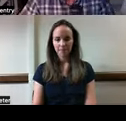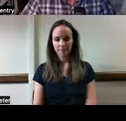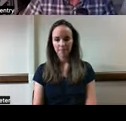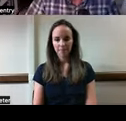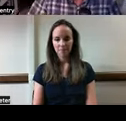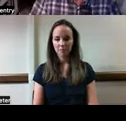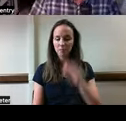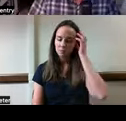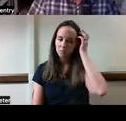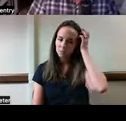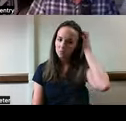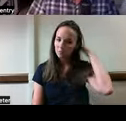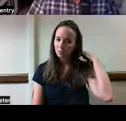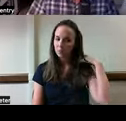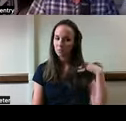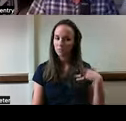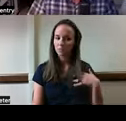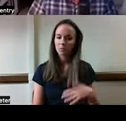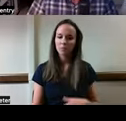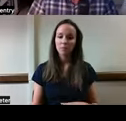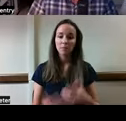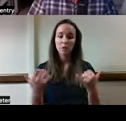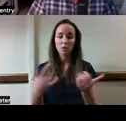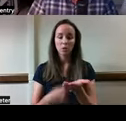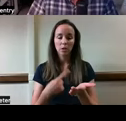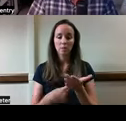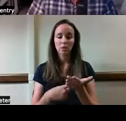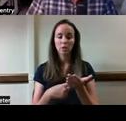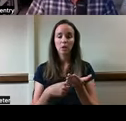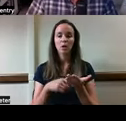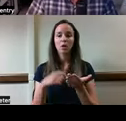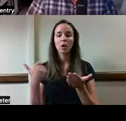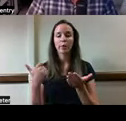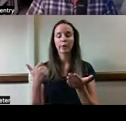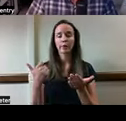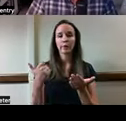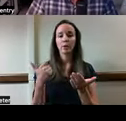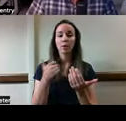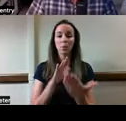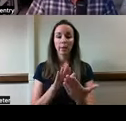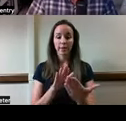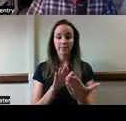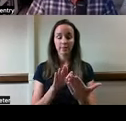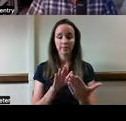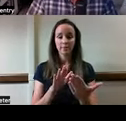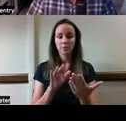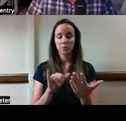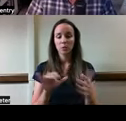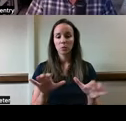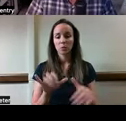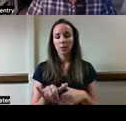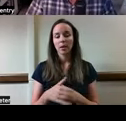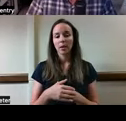I want to talk a little bit more about some more ways that this is being done. Or just in the last year or so,